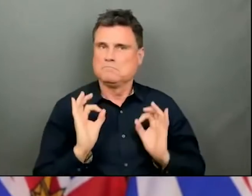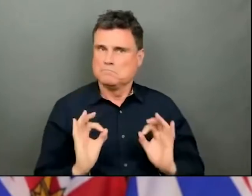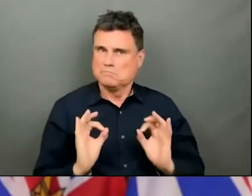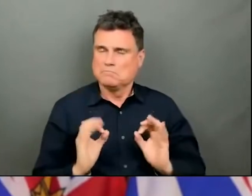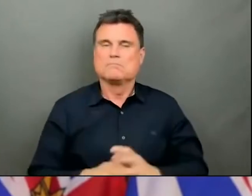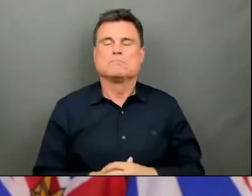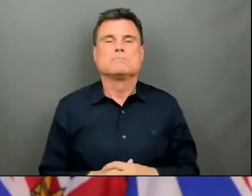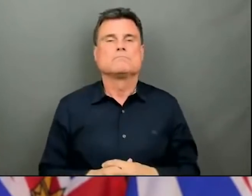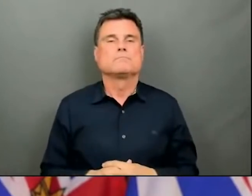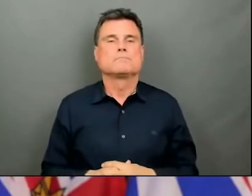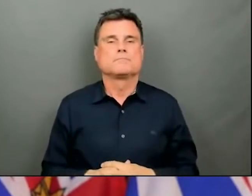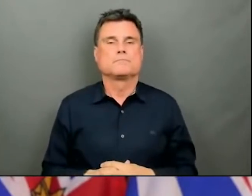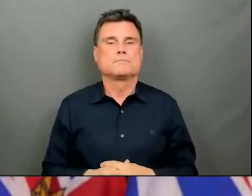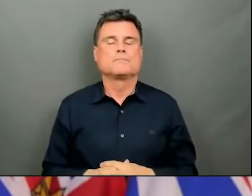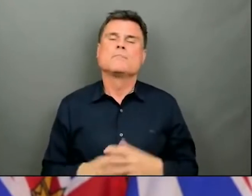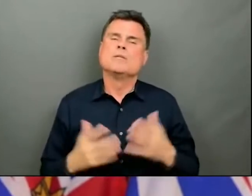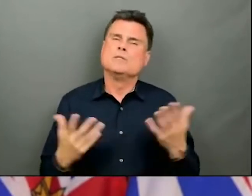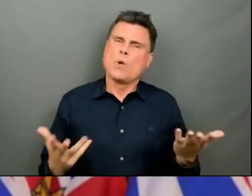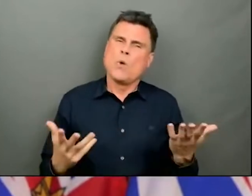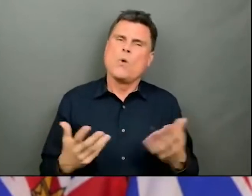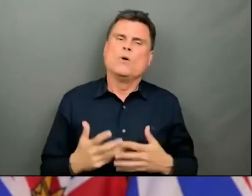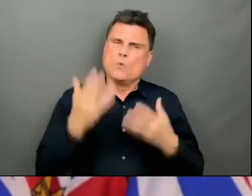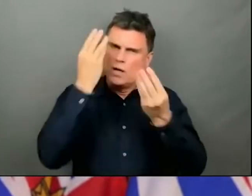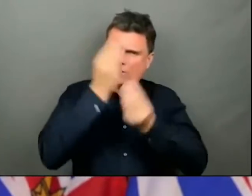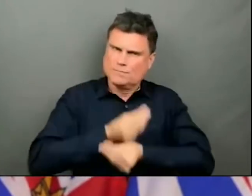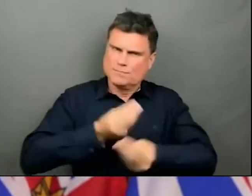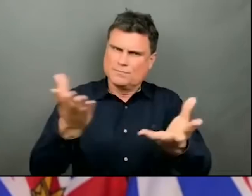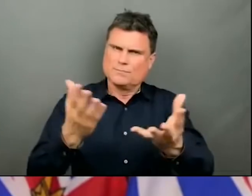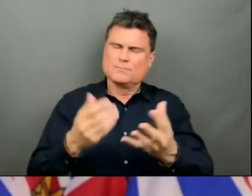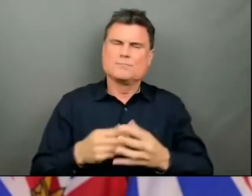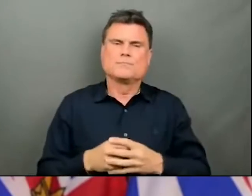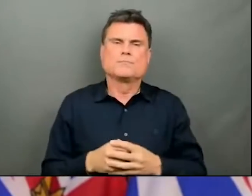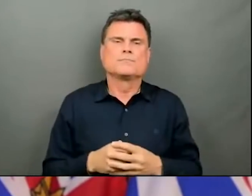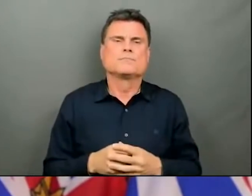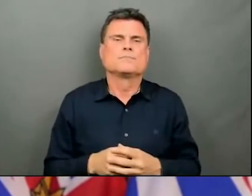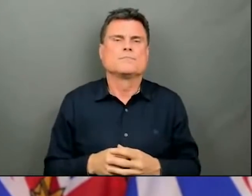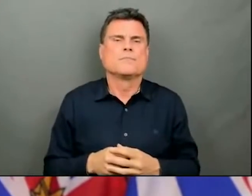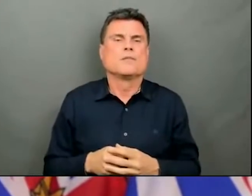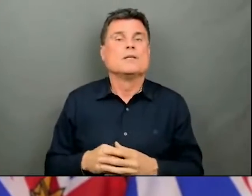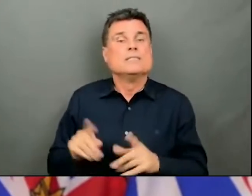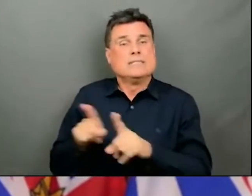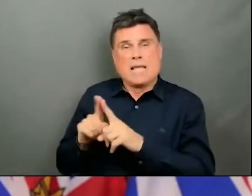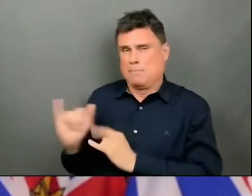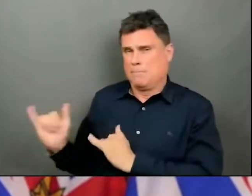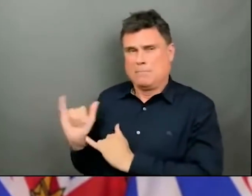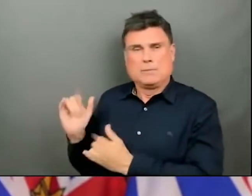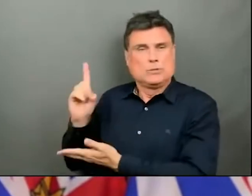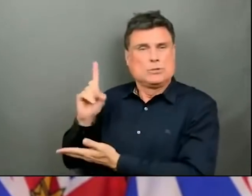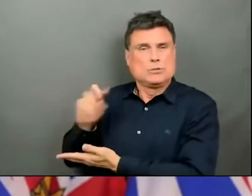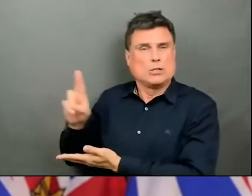And I just want to emphasize, as Dr. Henry has done, the need to